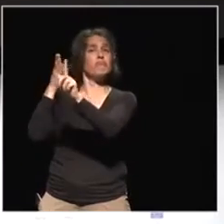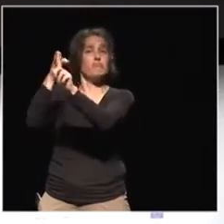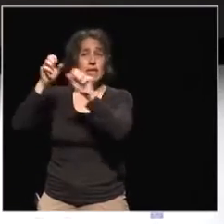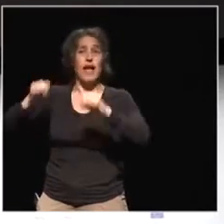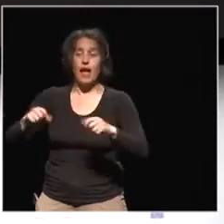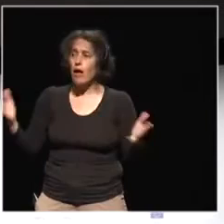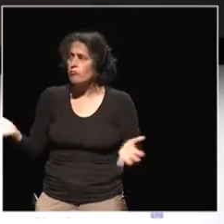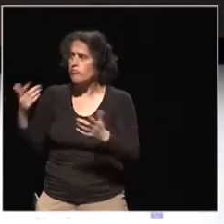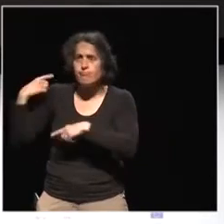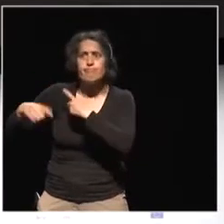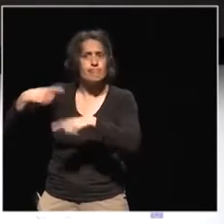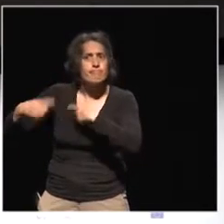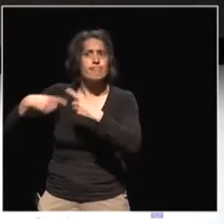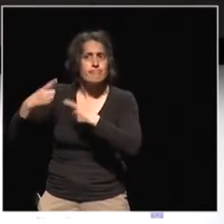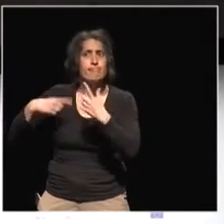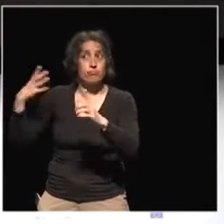movements together.